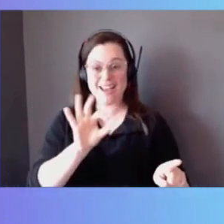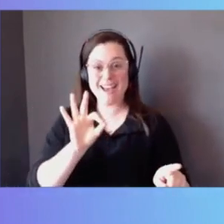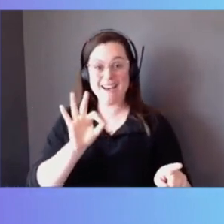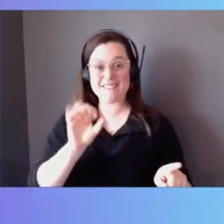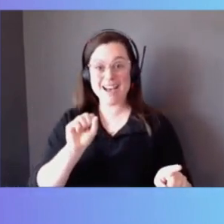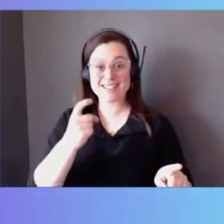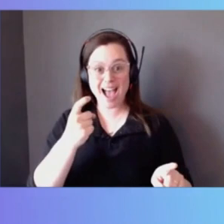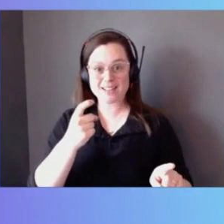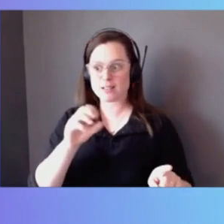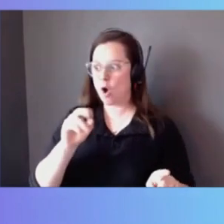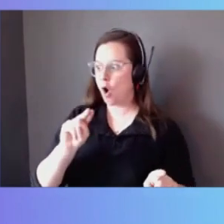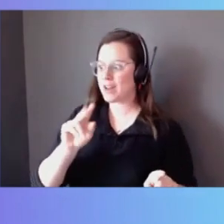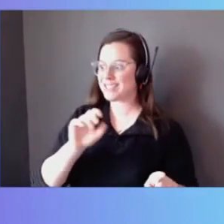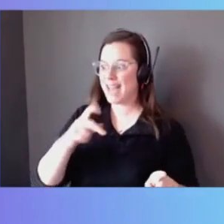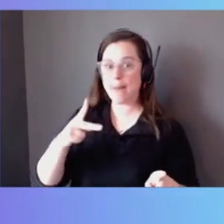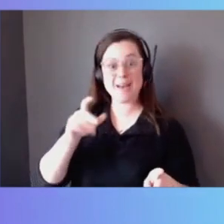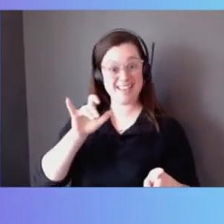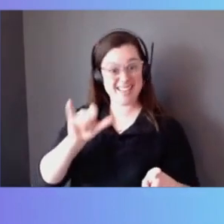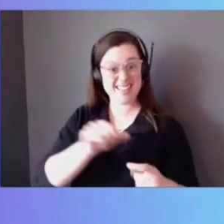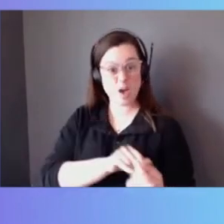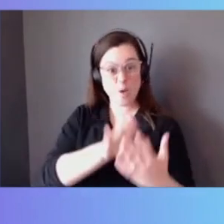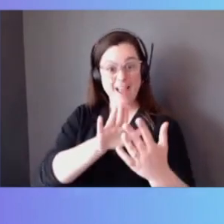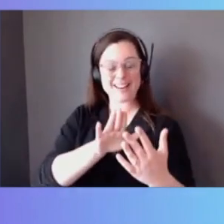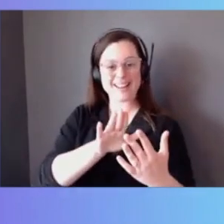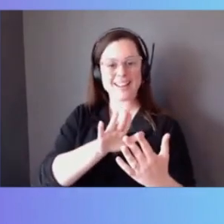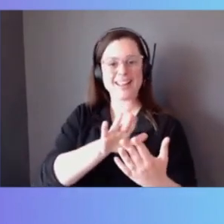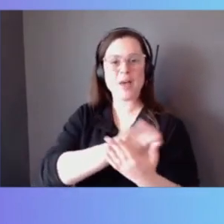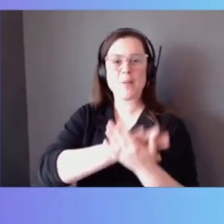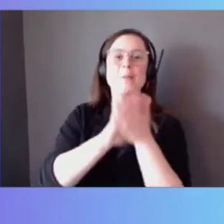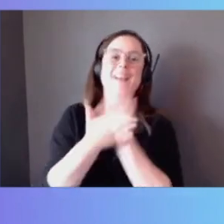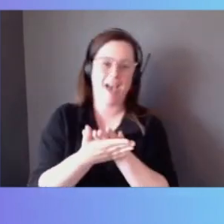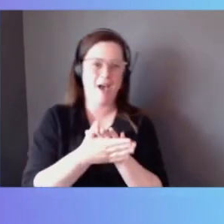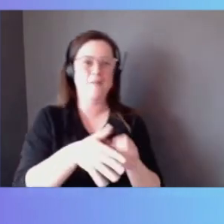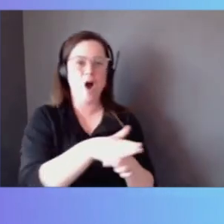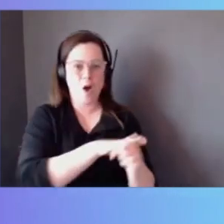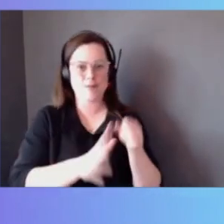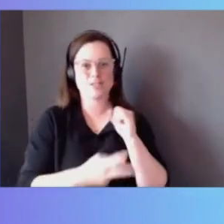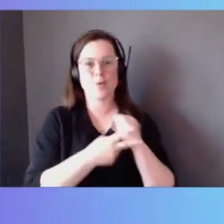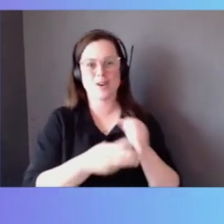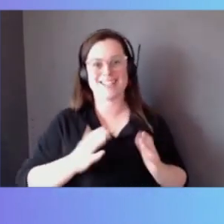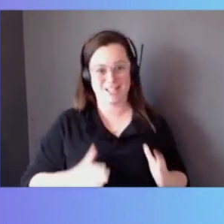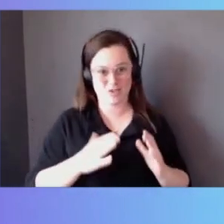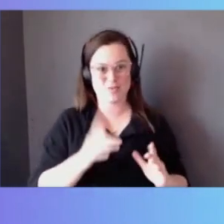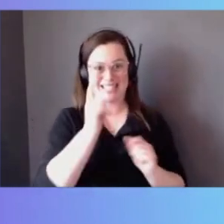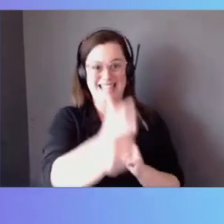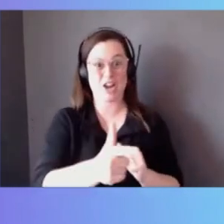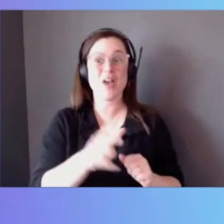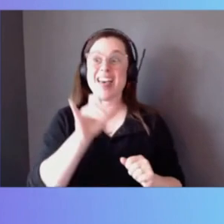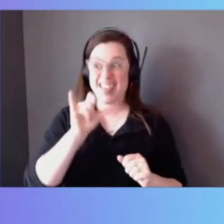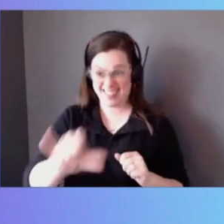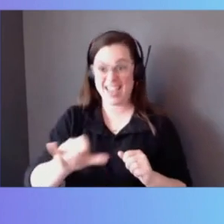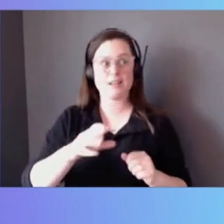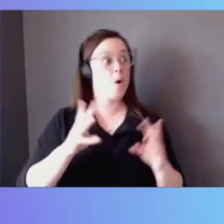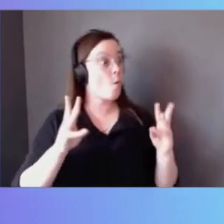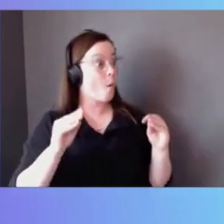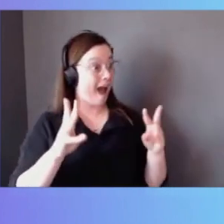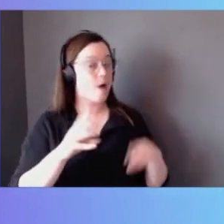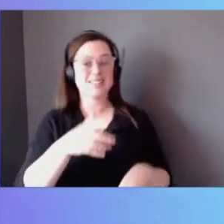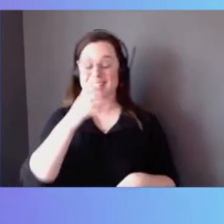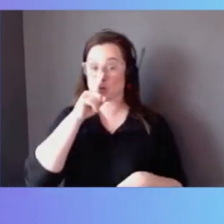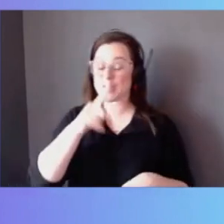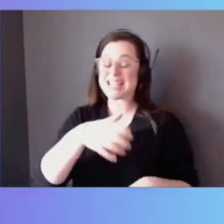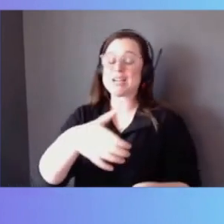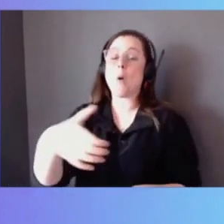that way in AWS that end up becoming on-prem storage customers. That's how powerful this is. And